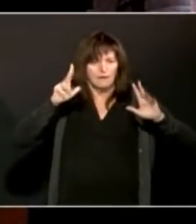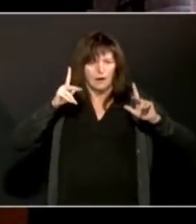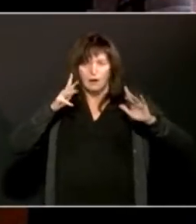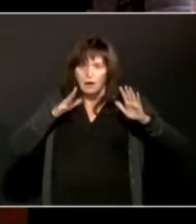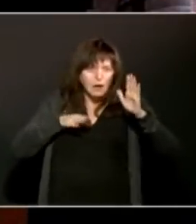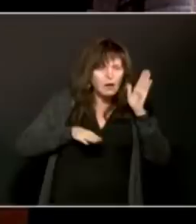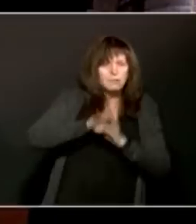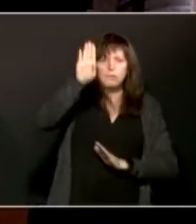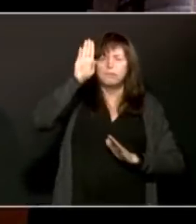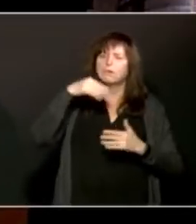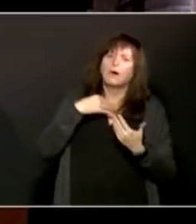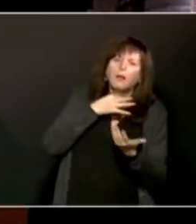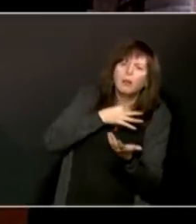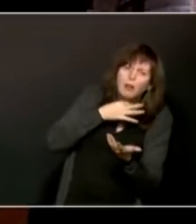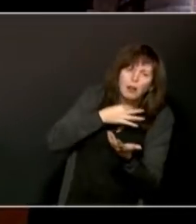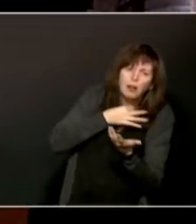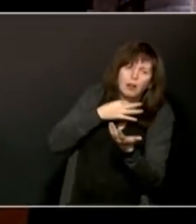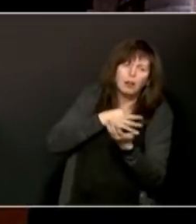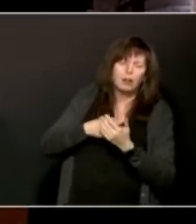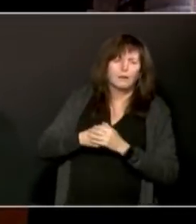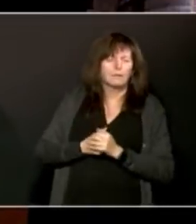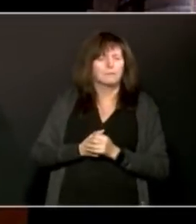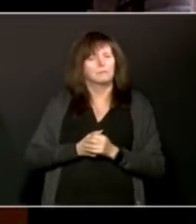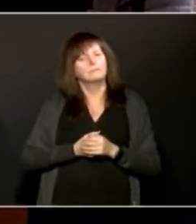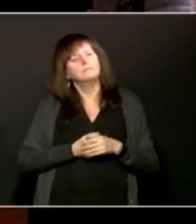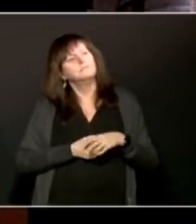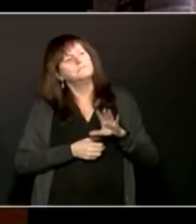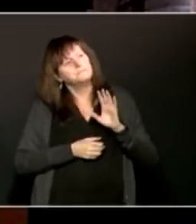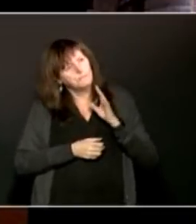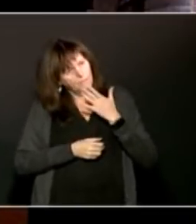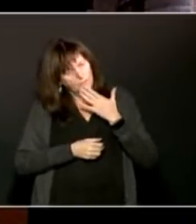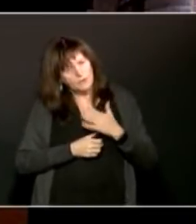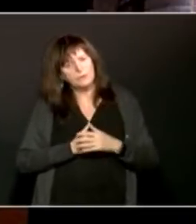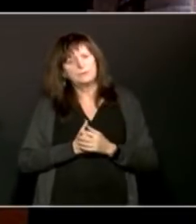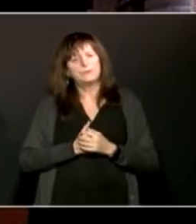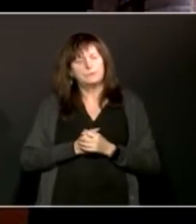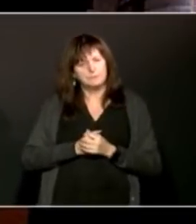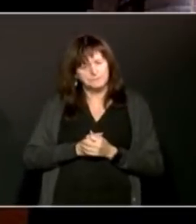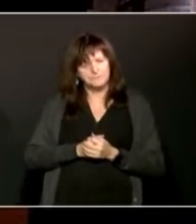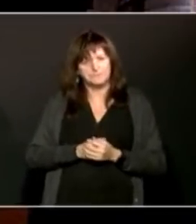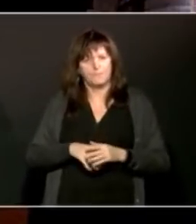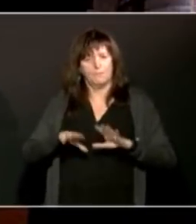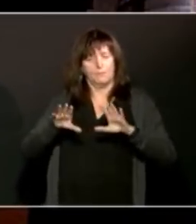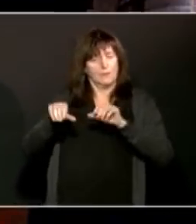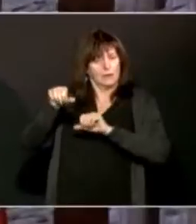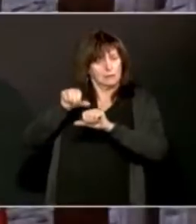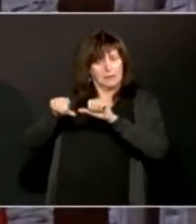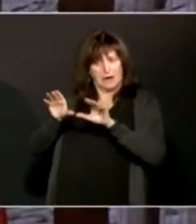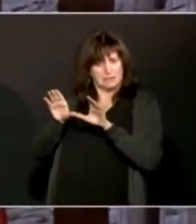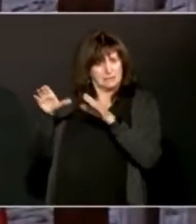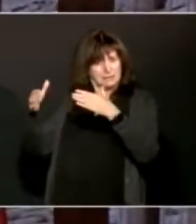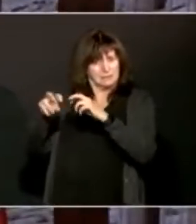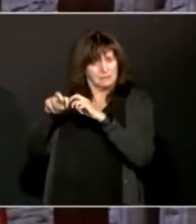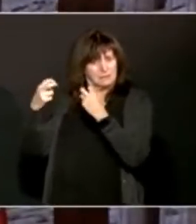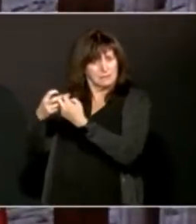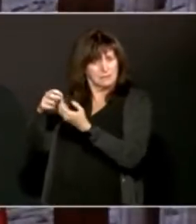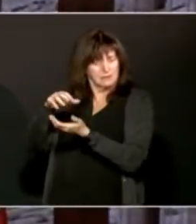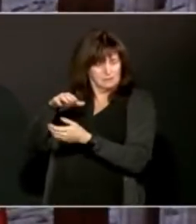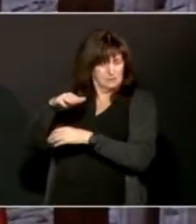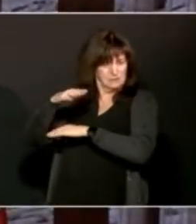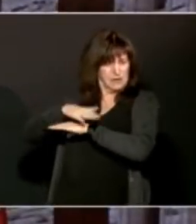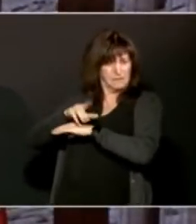Okay. Well, thank you for that. And one of the things we've been asking the science table to look at the RT of the